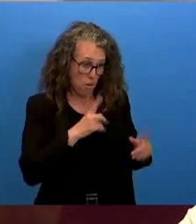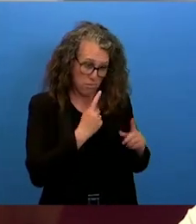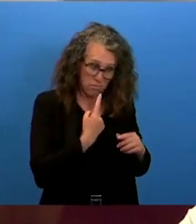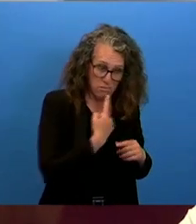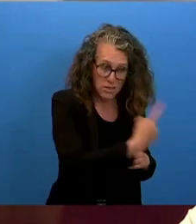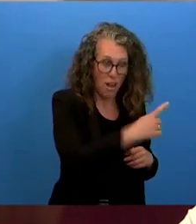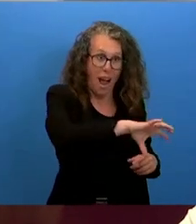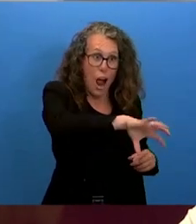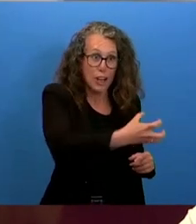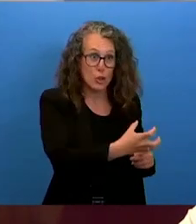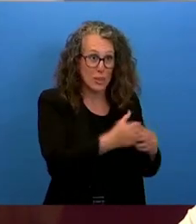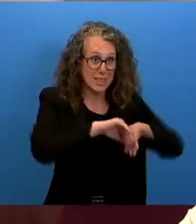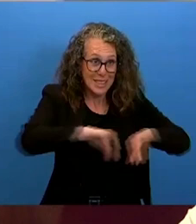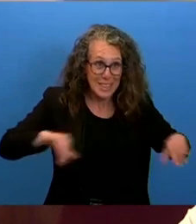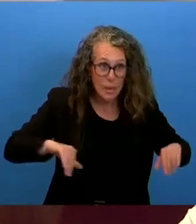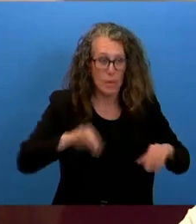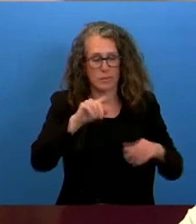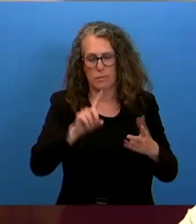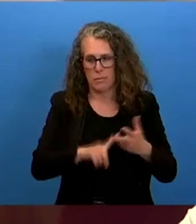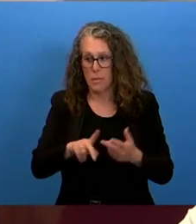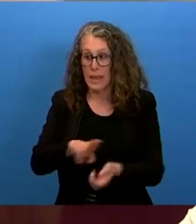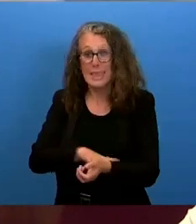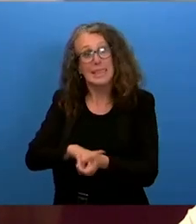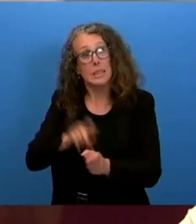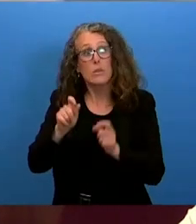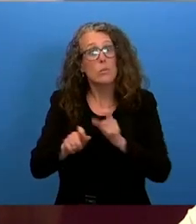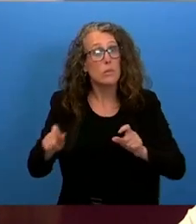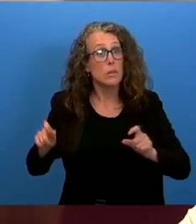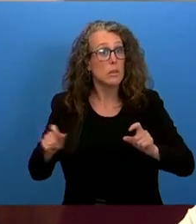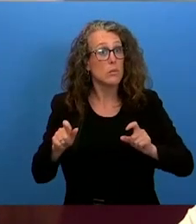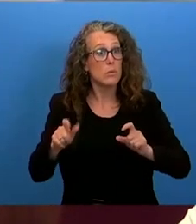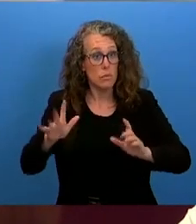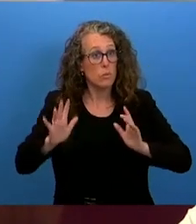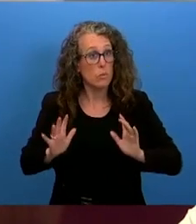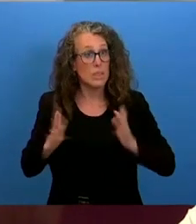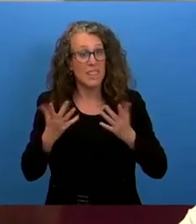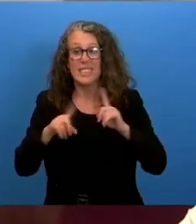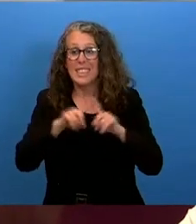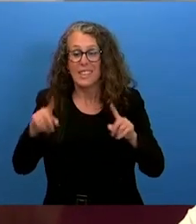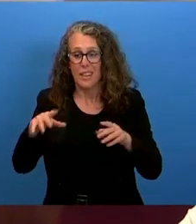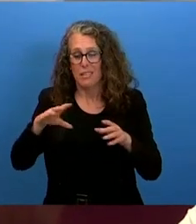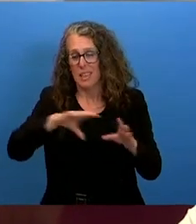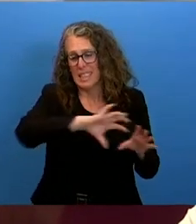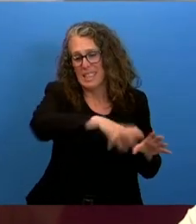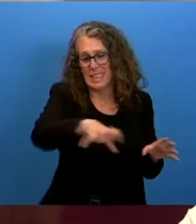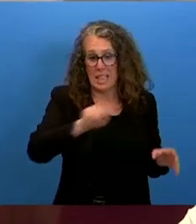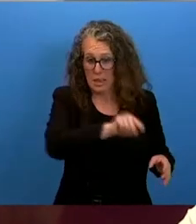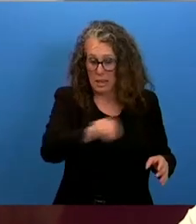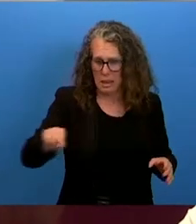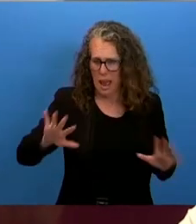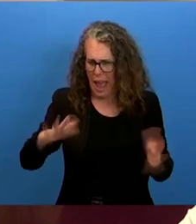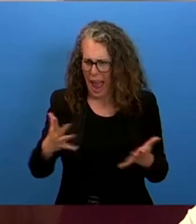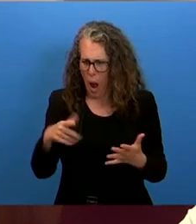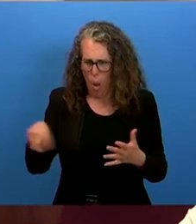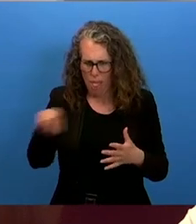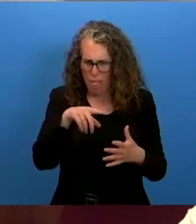of their statehood third indigenous peoples living are living within states how do they live in with recognition of their rights as